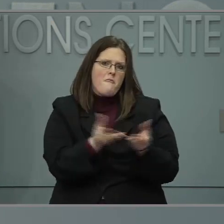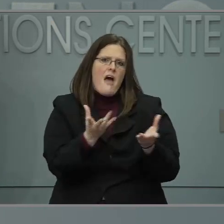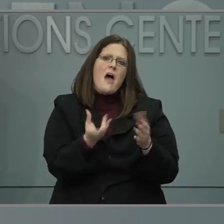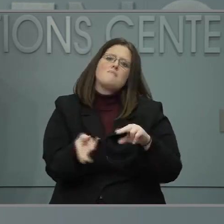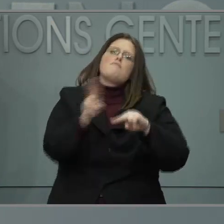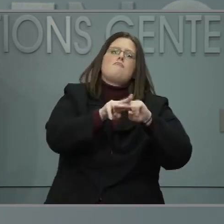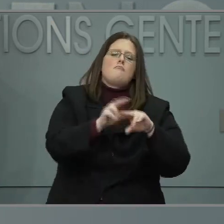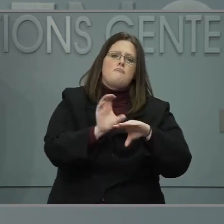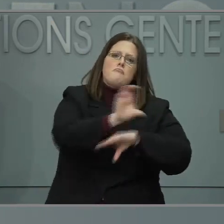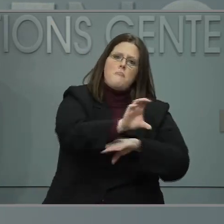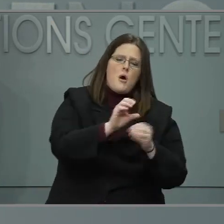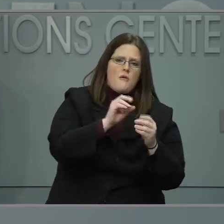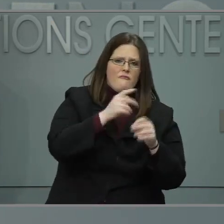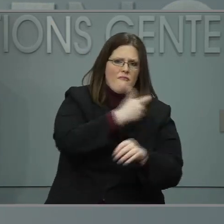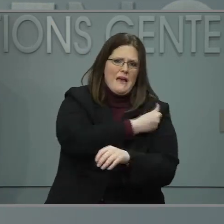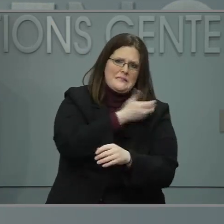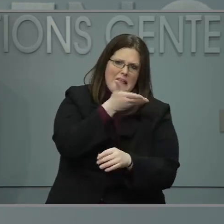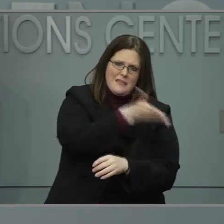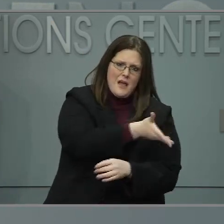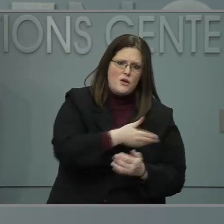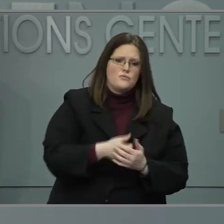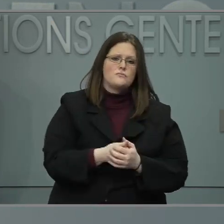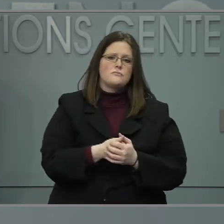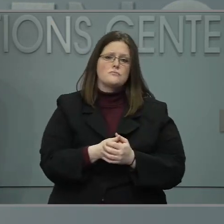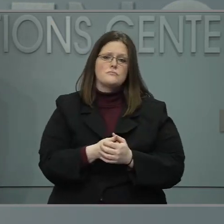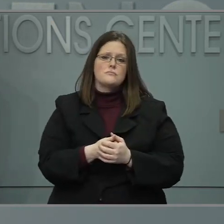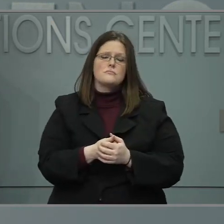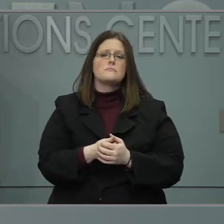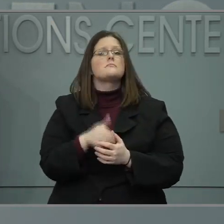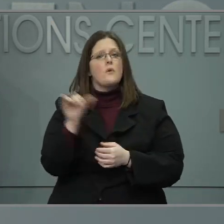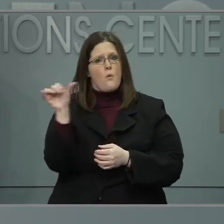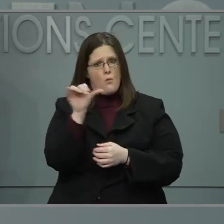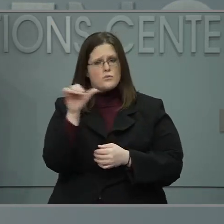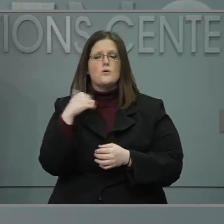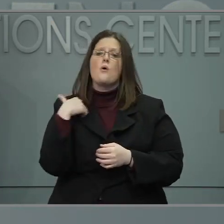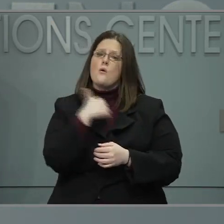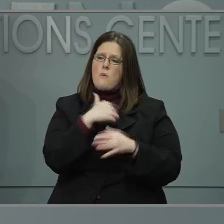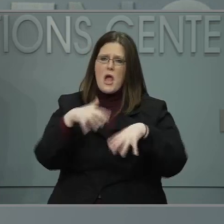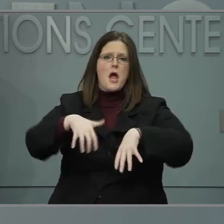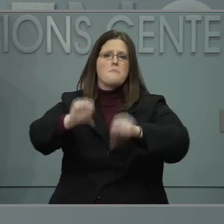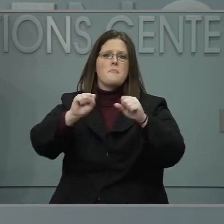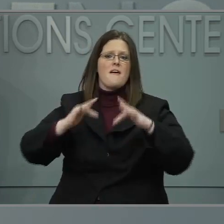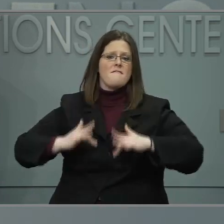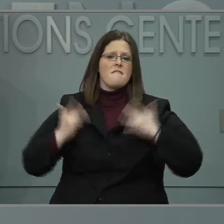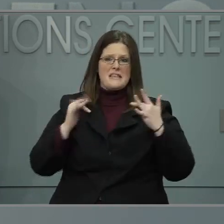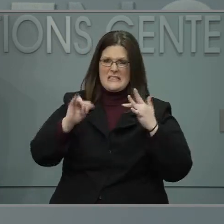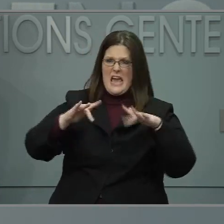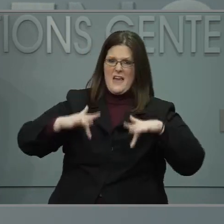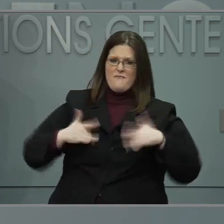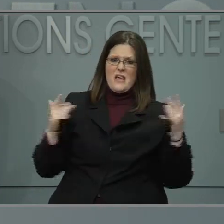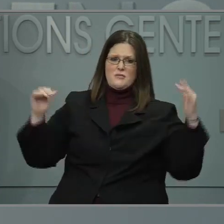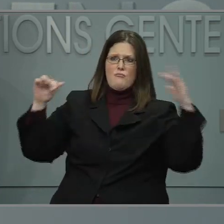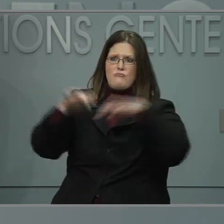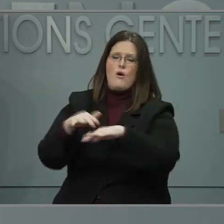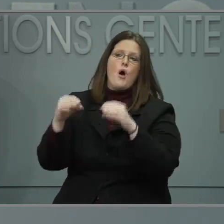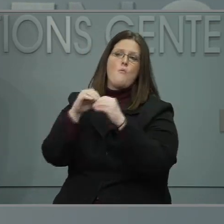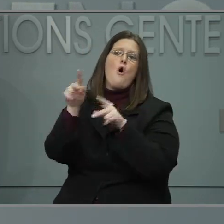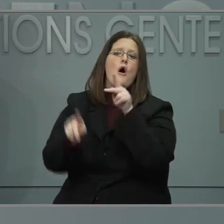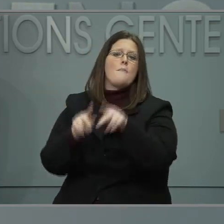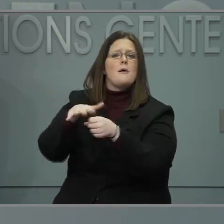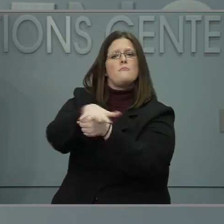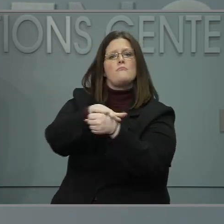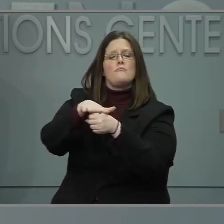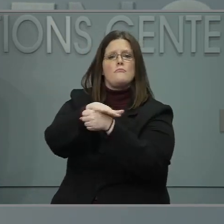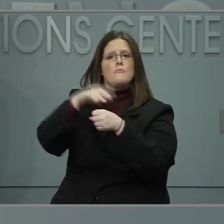events that focus on underserved communities. We also have expectations of our vaccinating